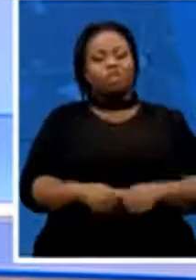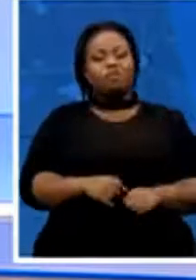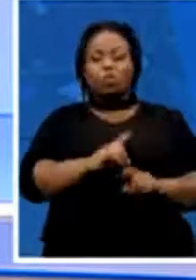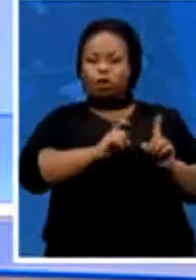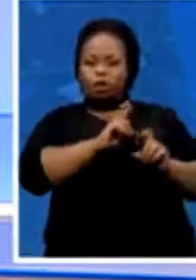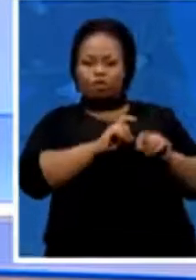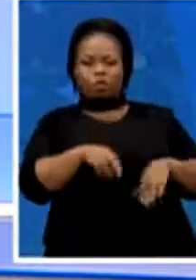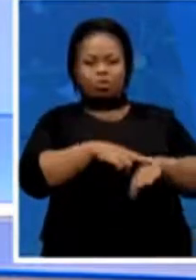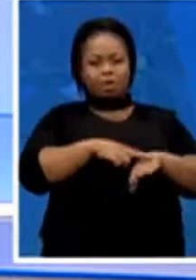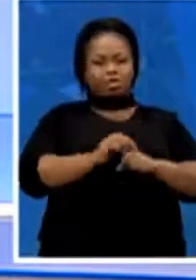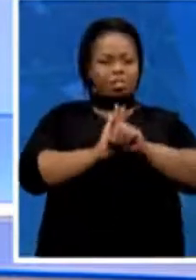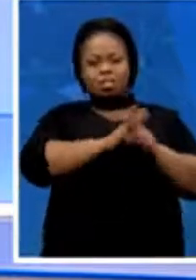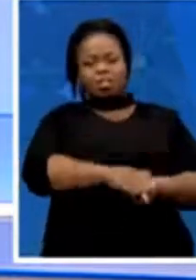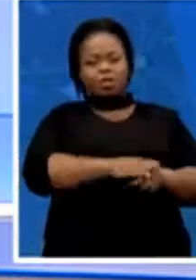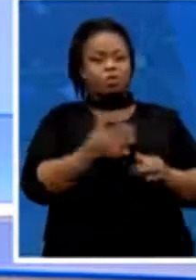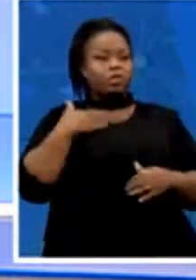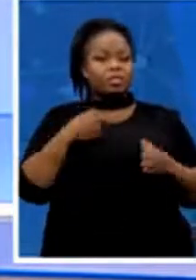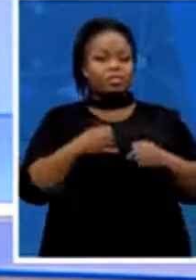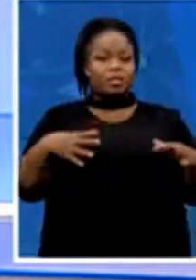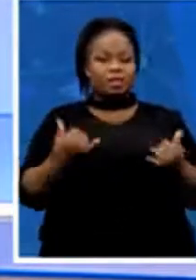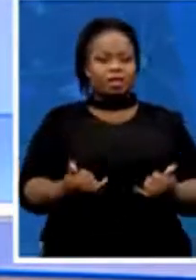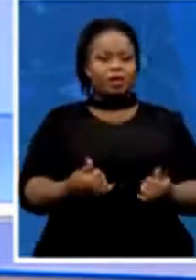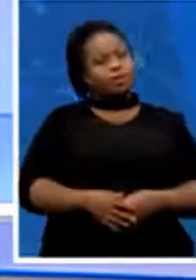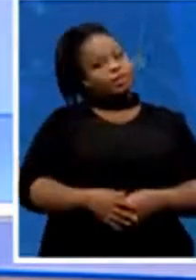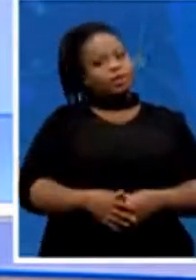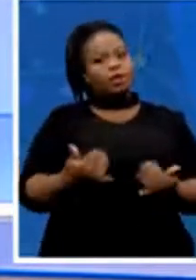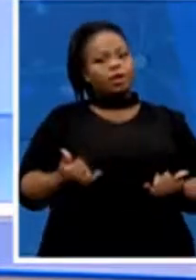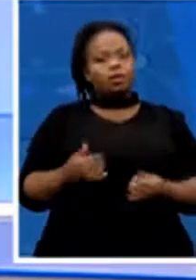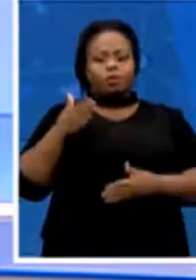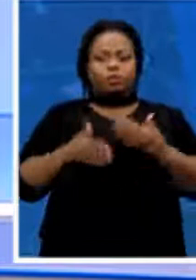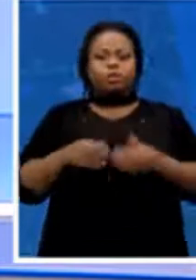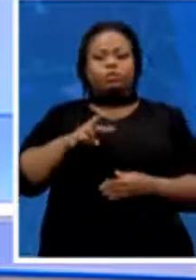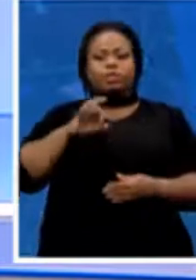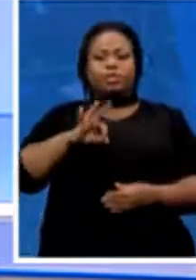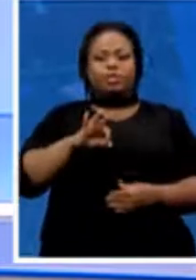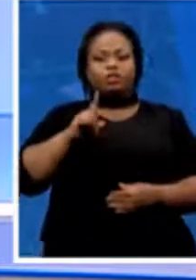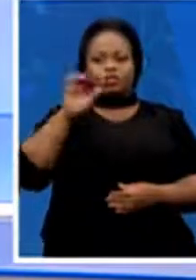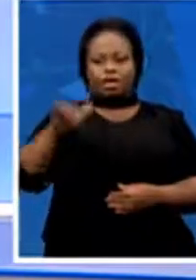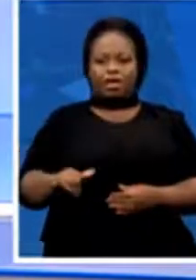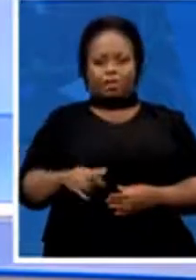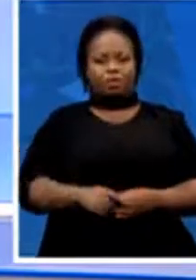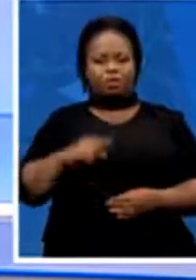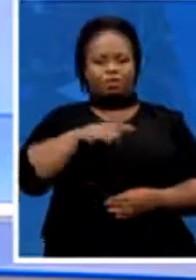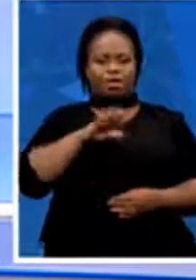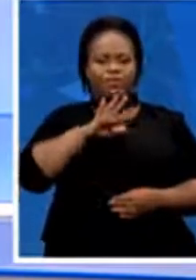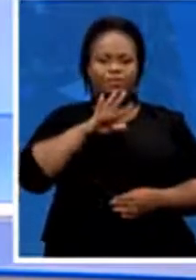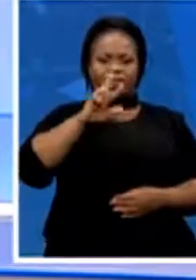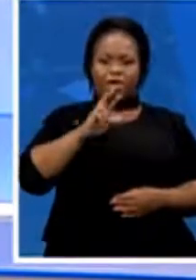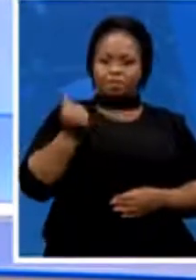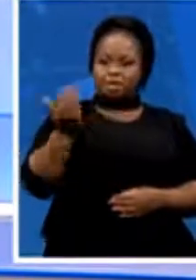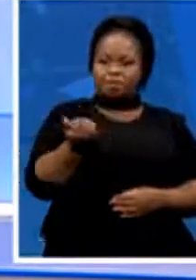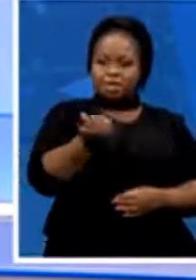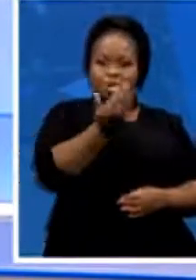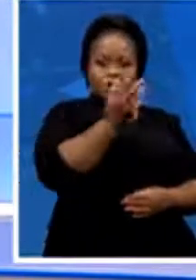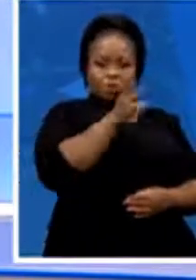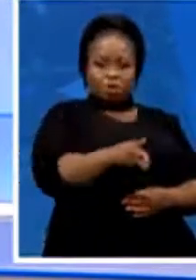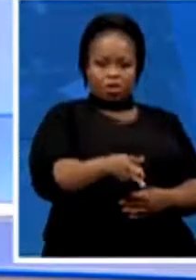Monday and will run until the 23rd of July with about 58 submissions set to be heard. Well, the former Sports